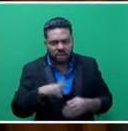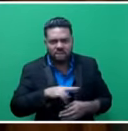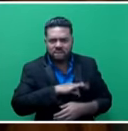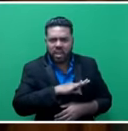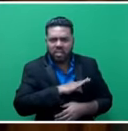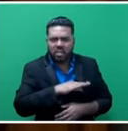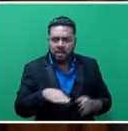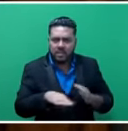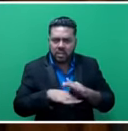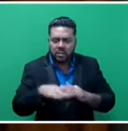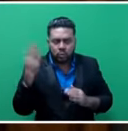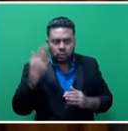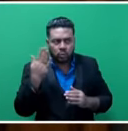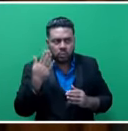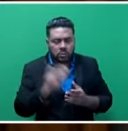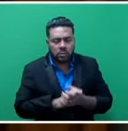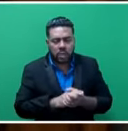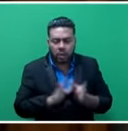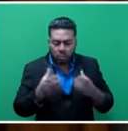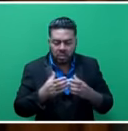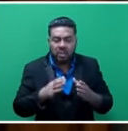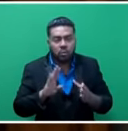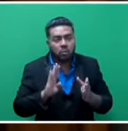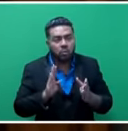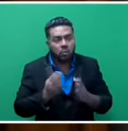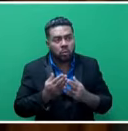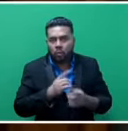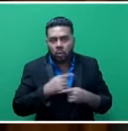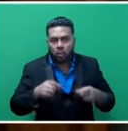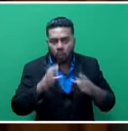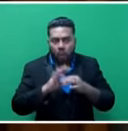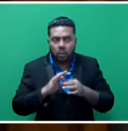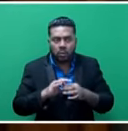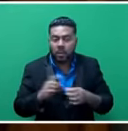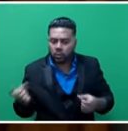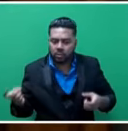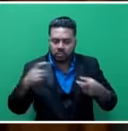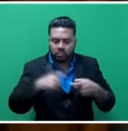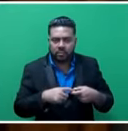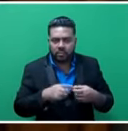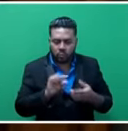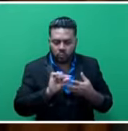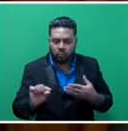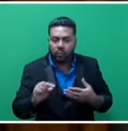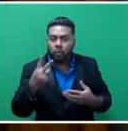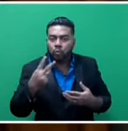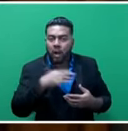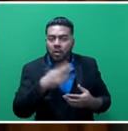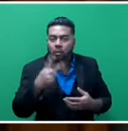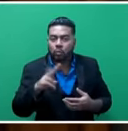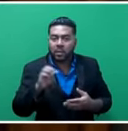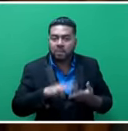organizations and management-run schools. As a government, we don't own the building, but we came in and invested 220 million